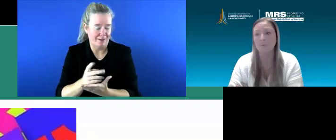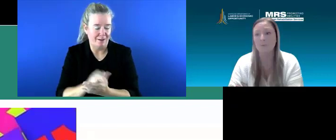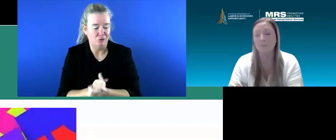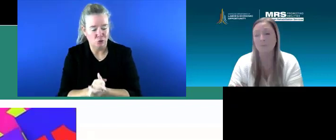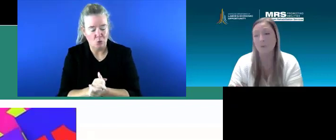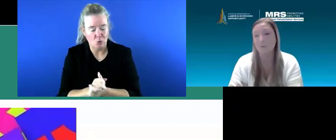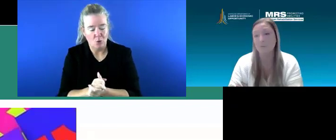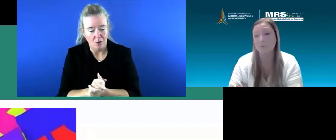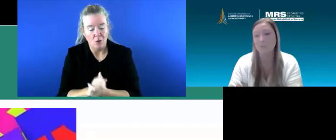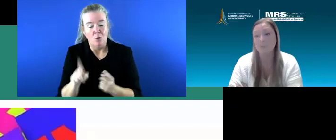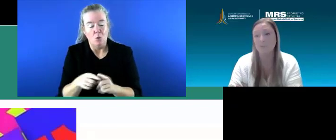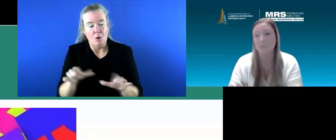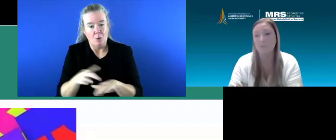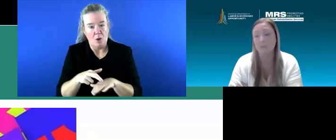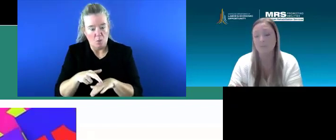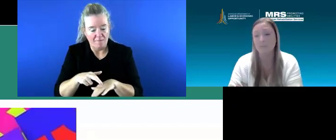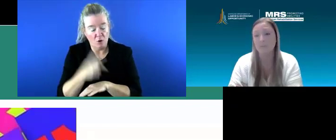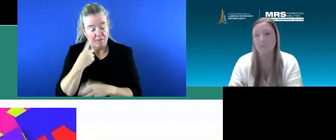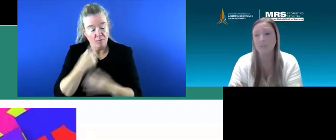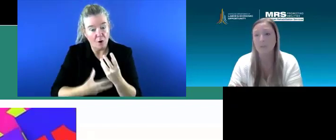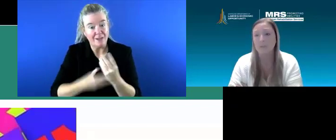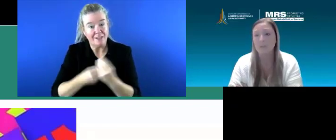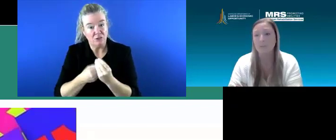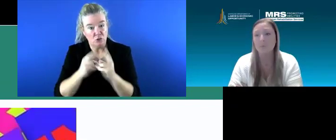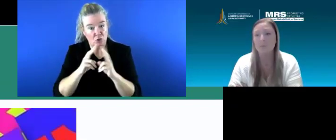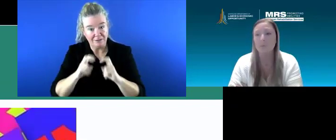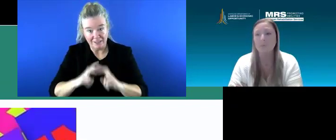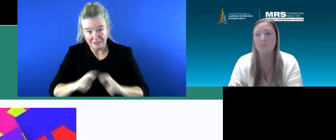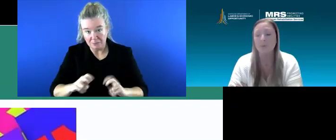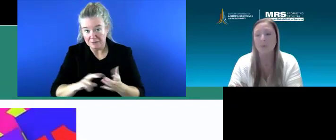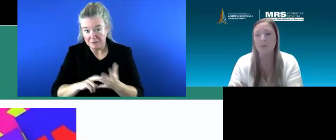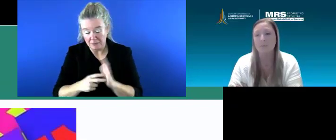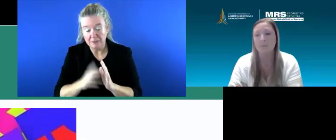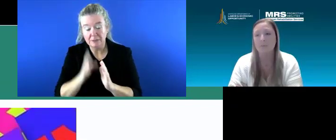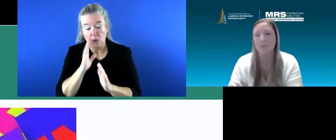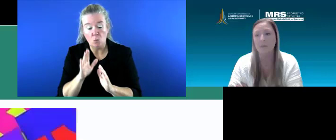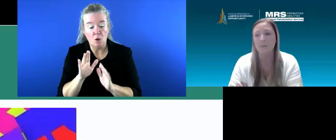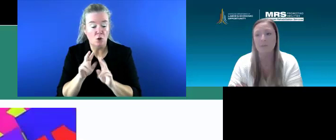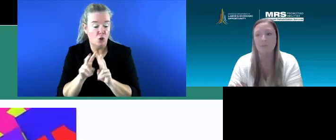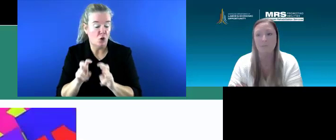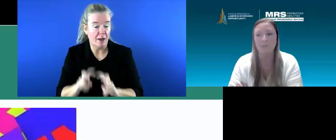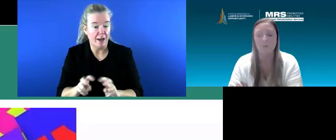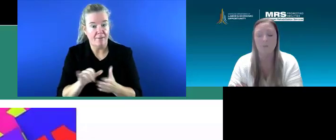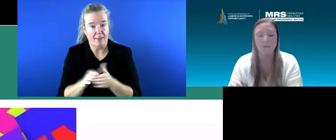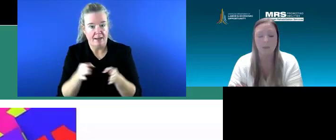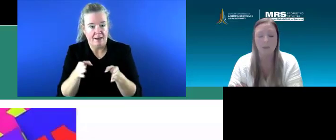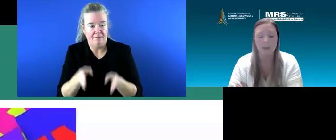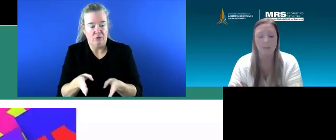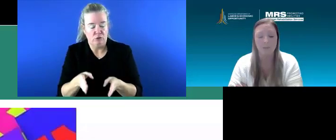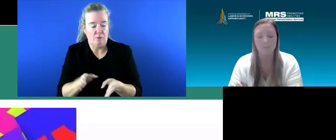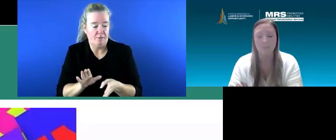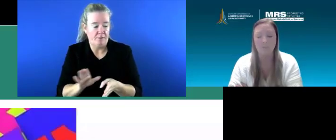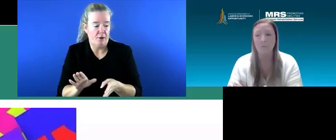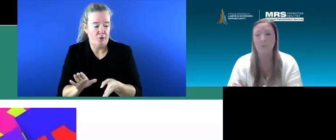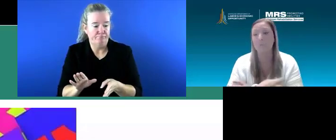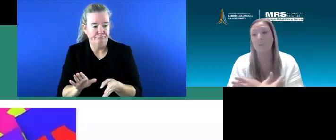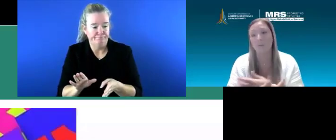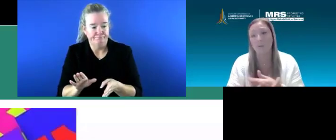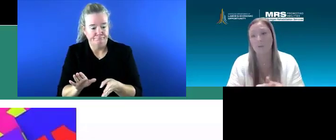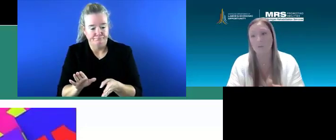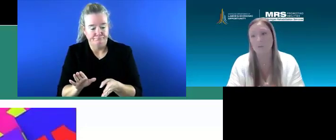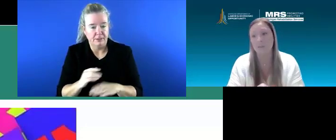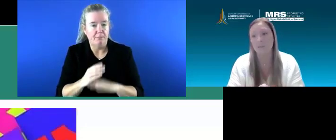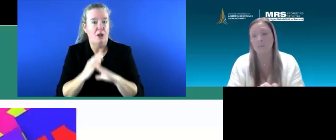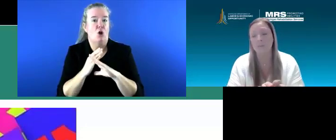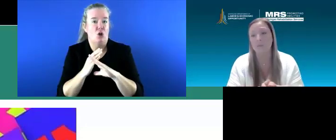do those referrals for additional assessments, it's going to look at that individual's, you know, those